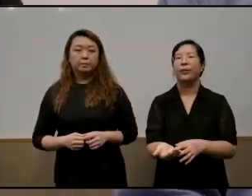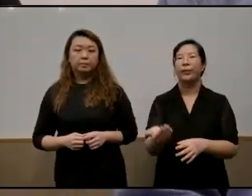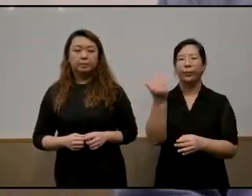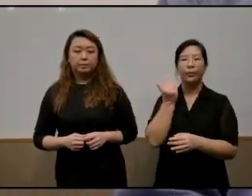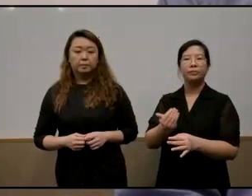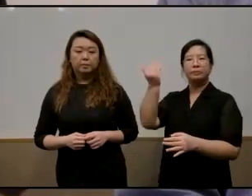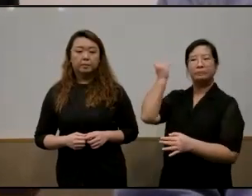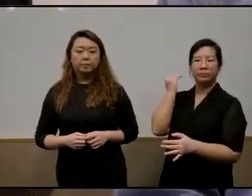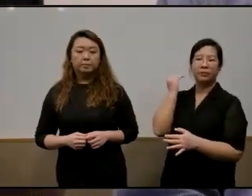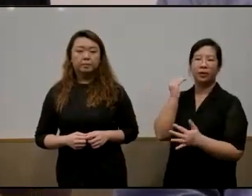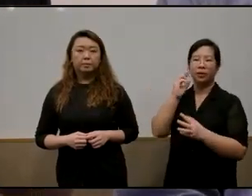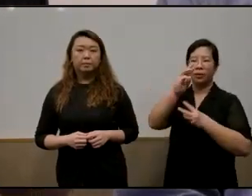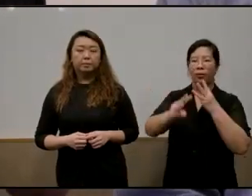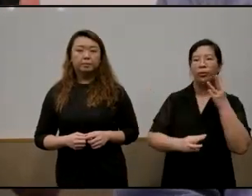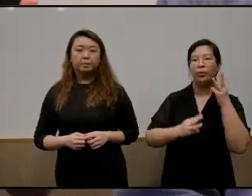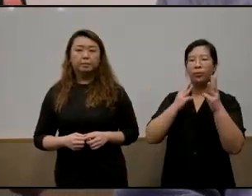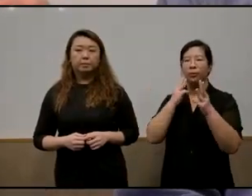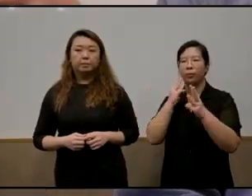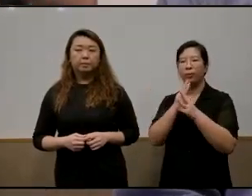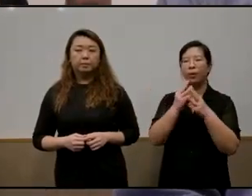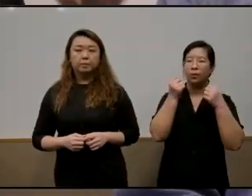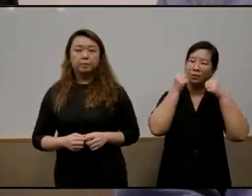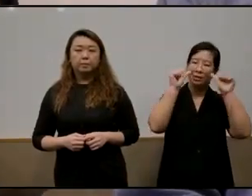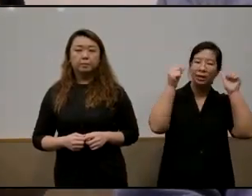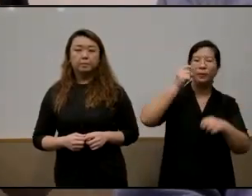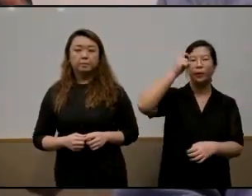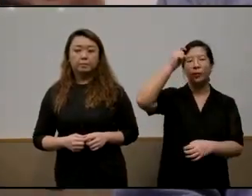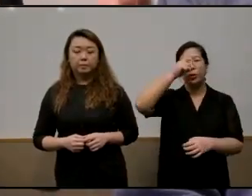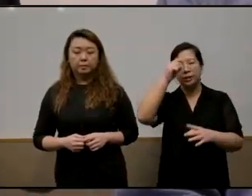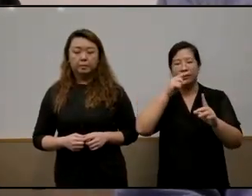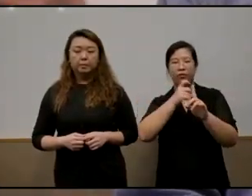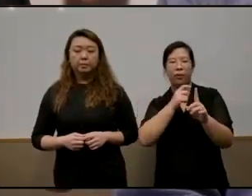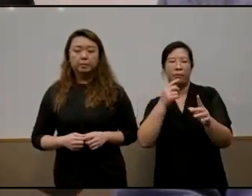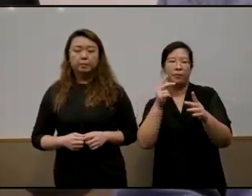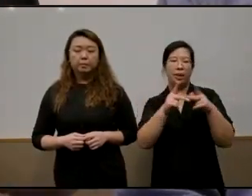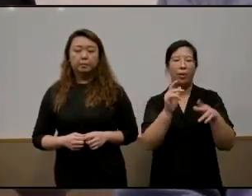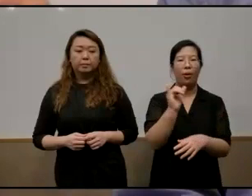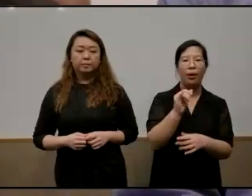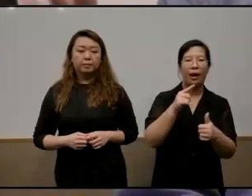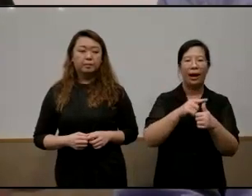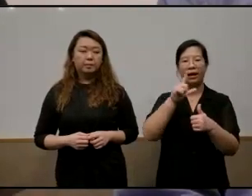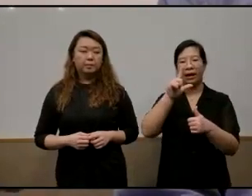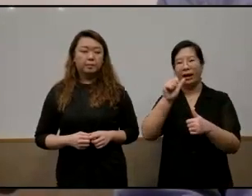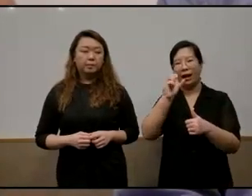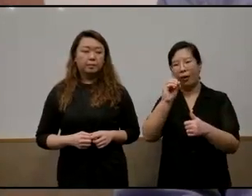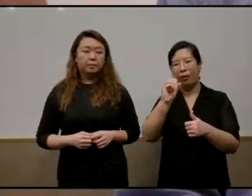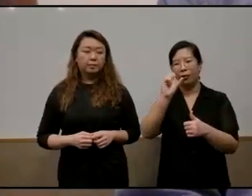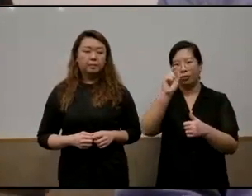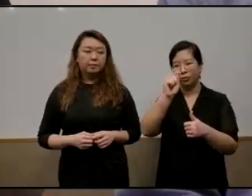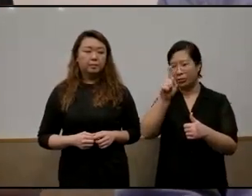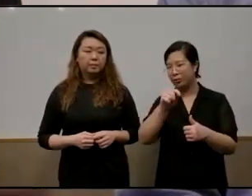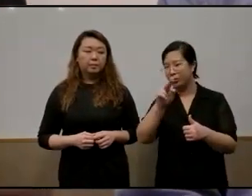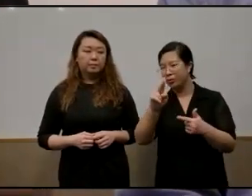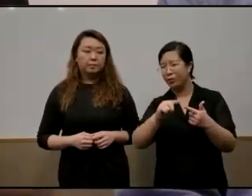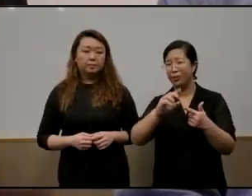the world celebrated wisdom from people like laosu and confucius and plato and